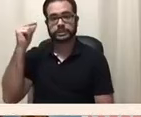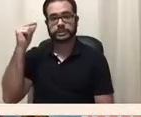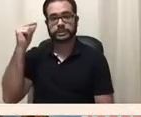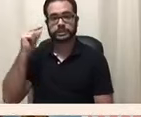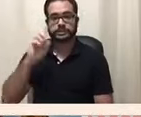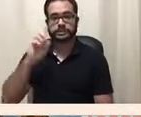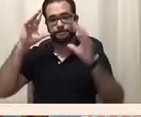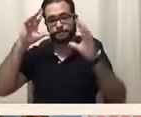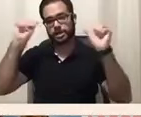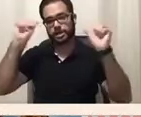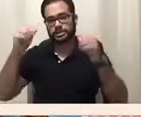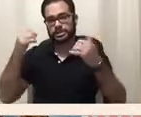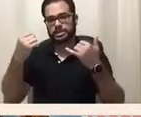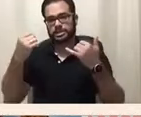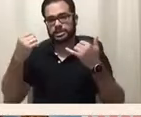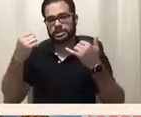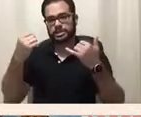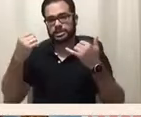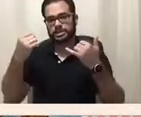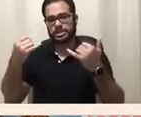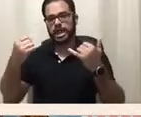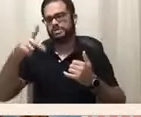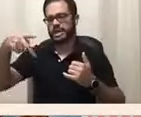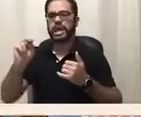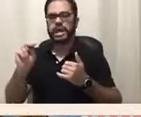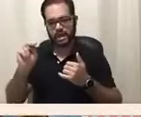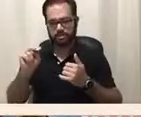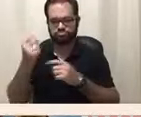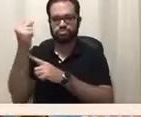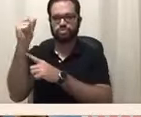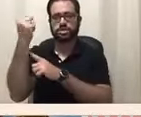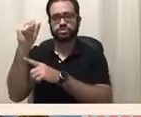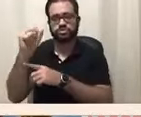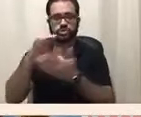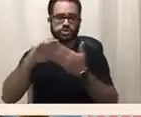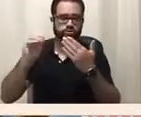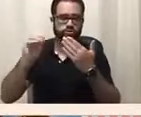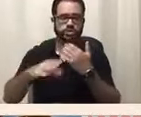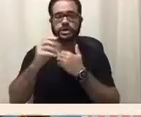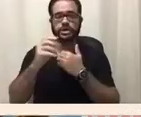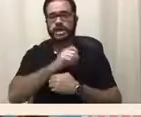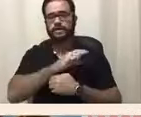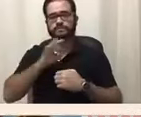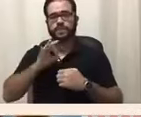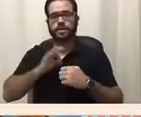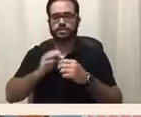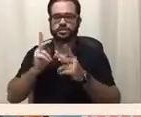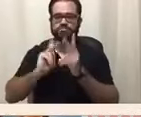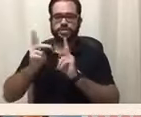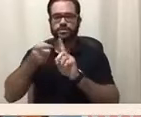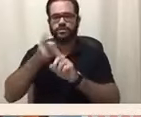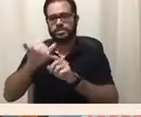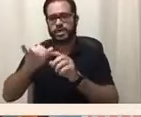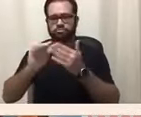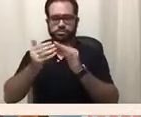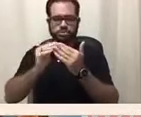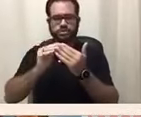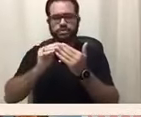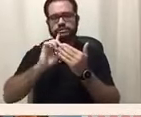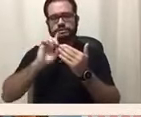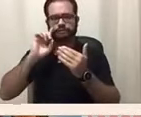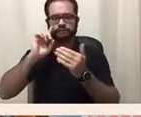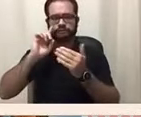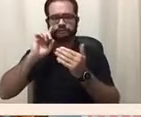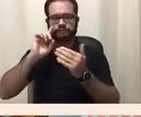faculty and the community of Gallaudet University in Washington, D.C. organized a week-long protest on a